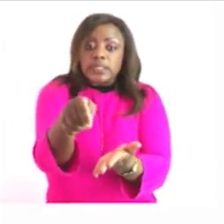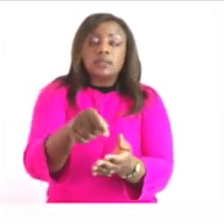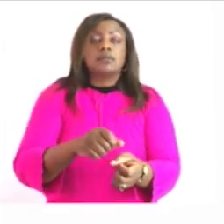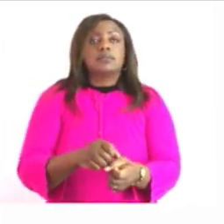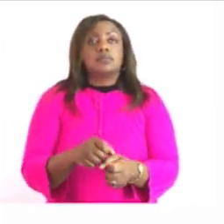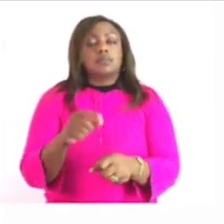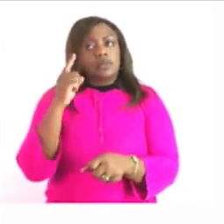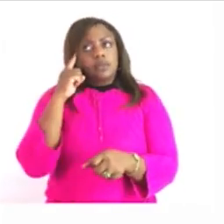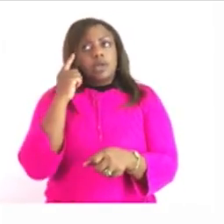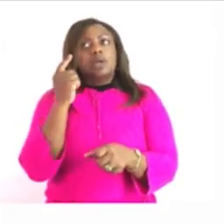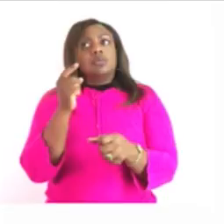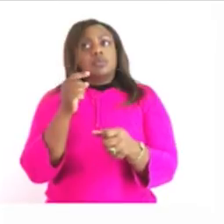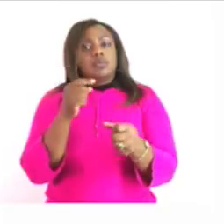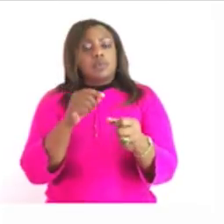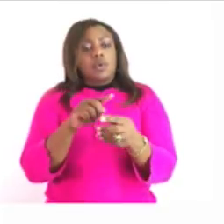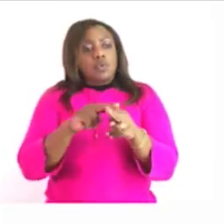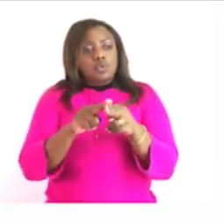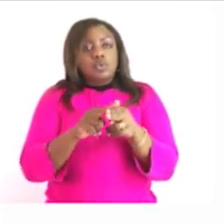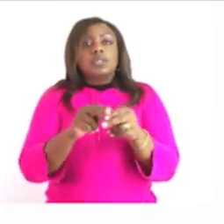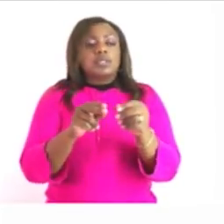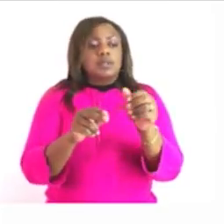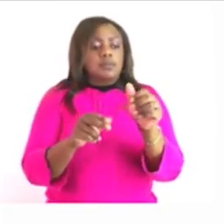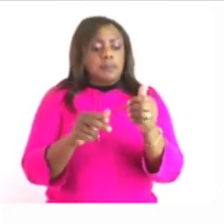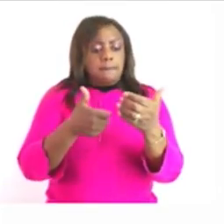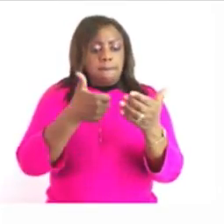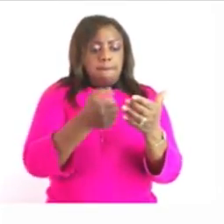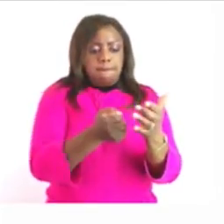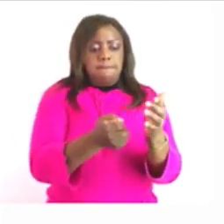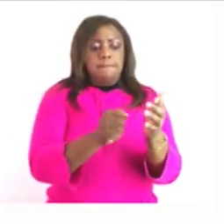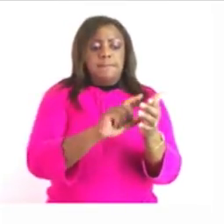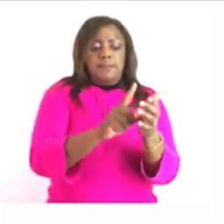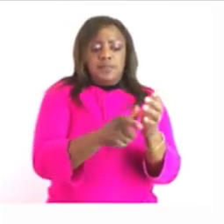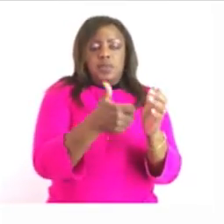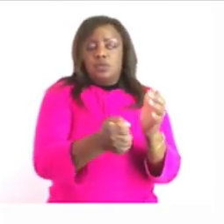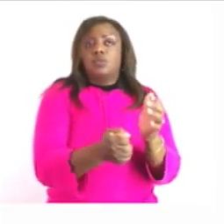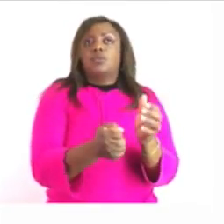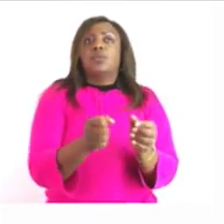stopwatch and the instrument that we use to measure